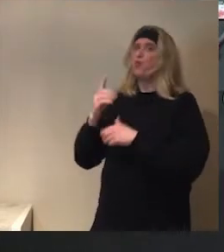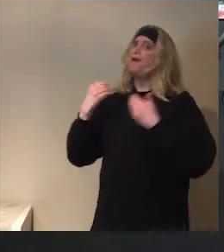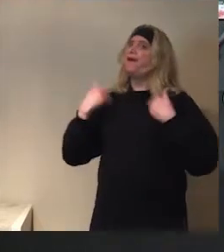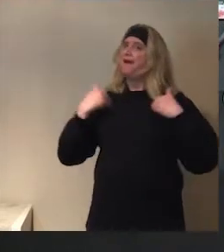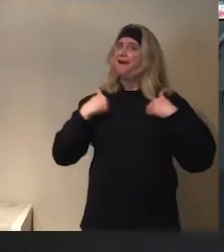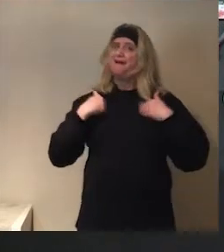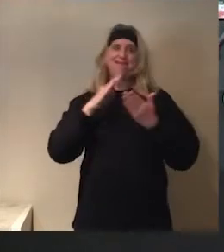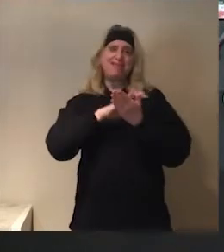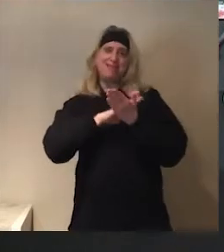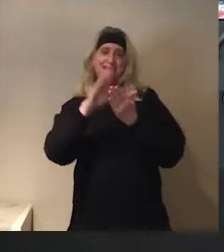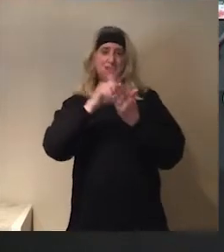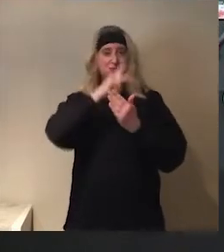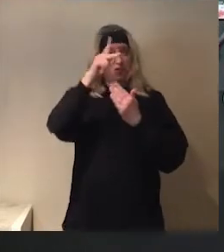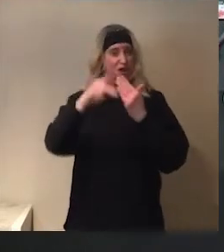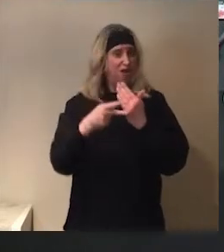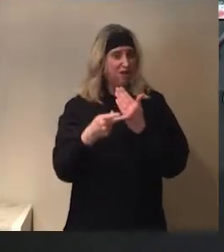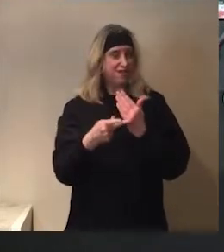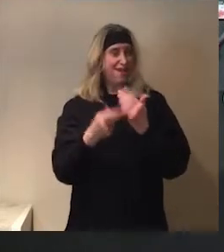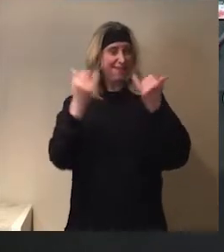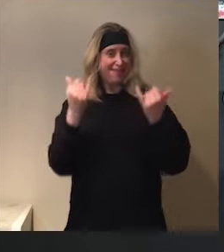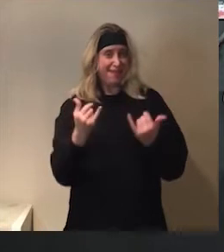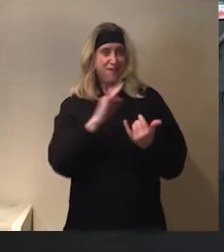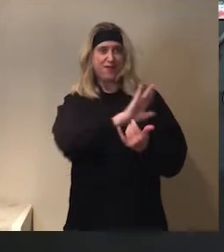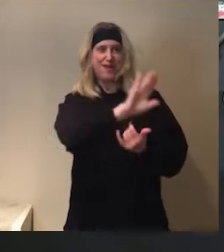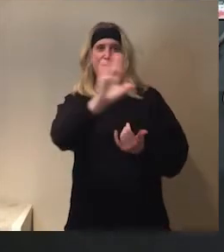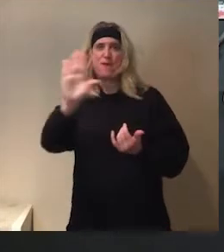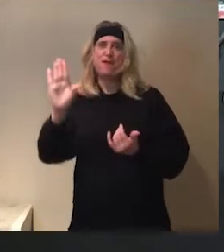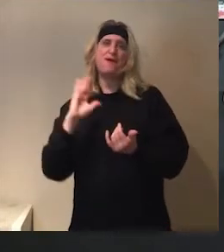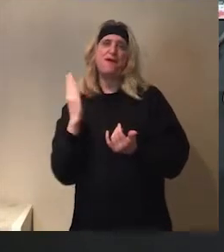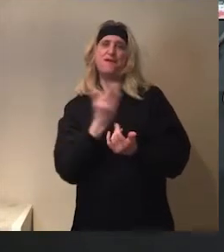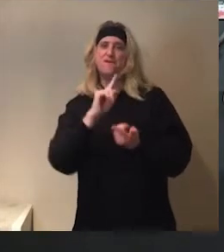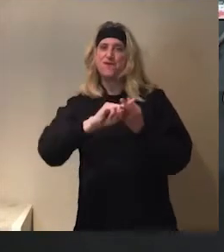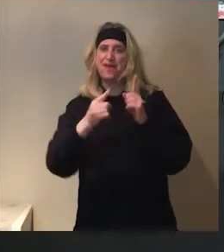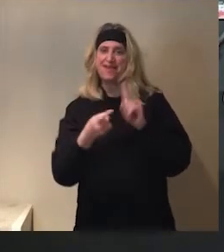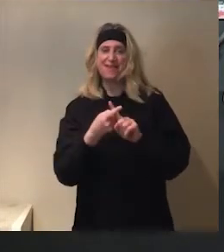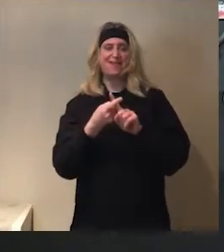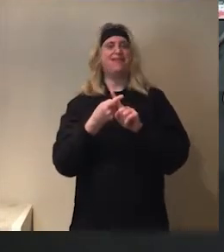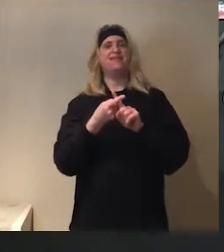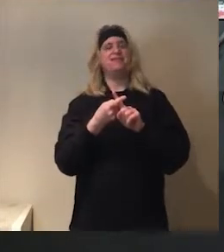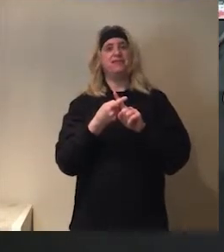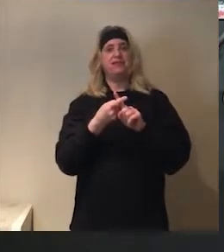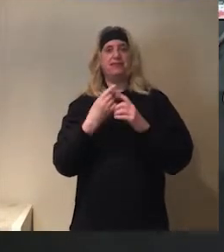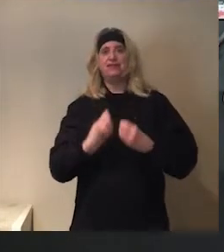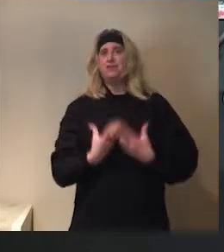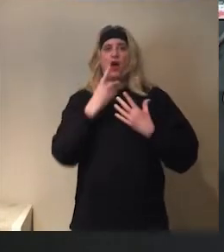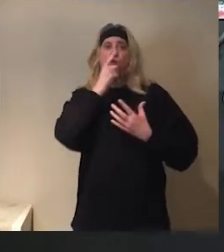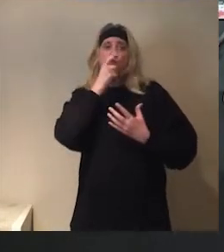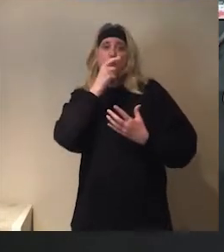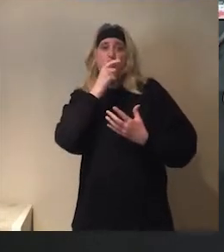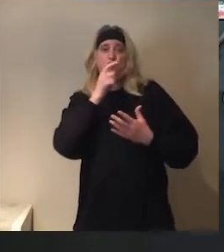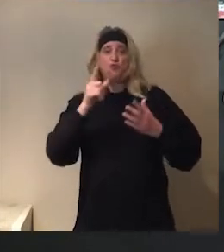have a nice project for our friends today. Yes. And the project is inspired by a